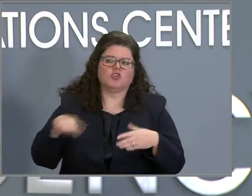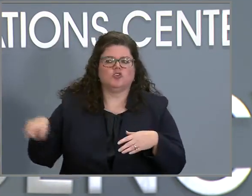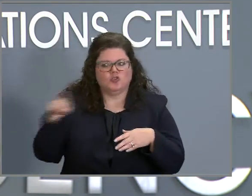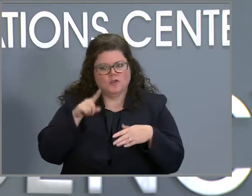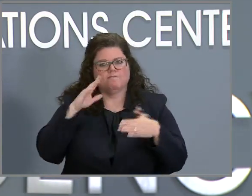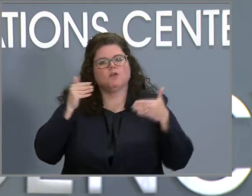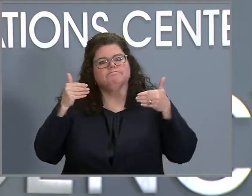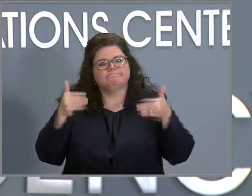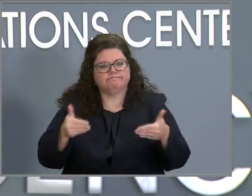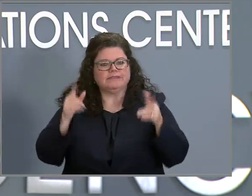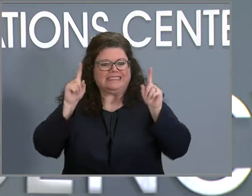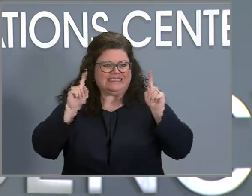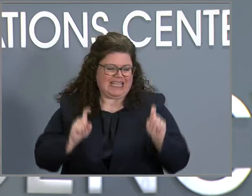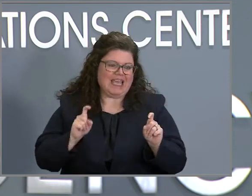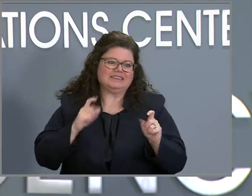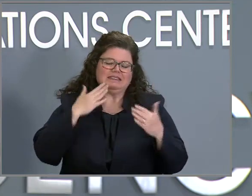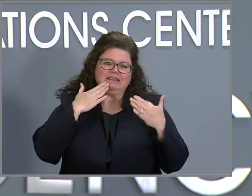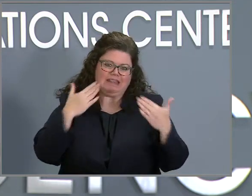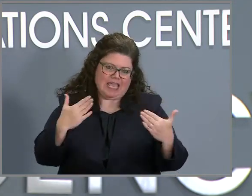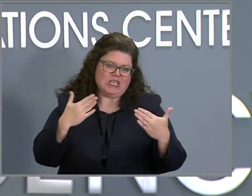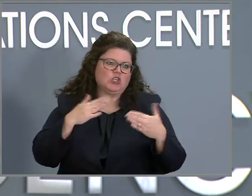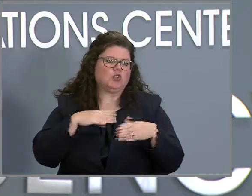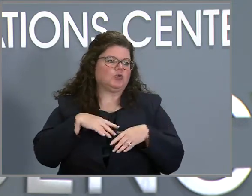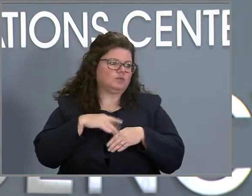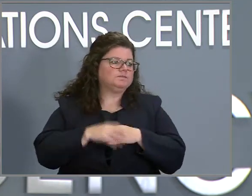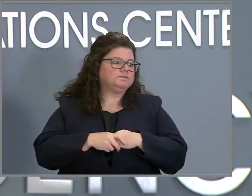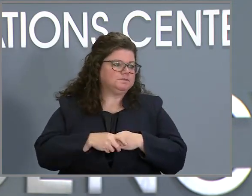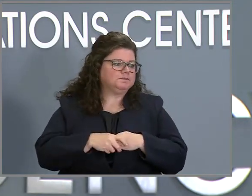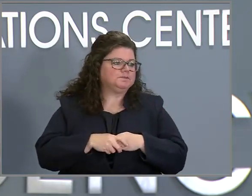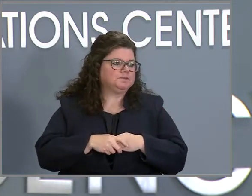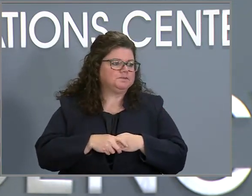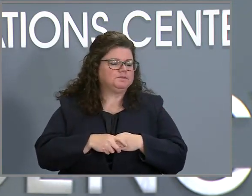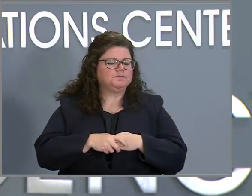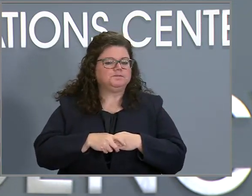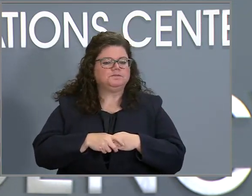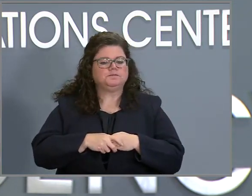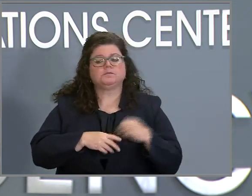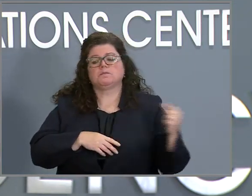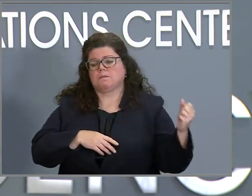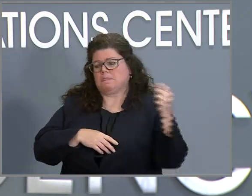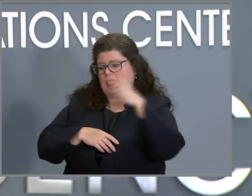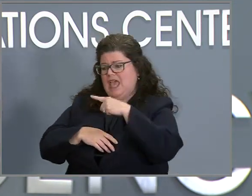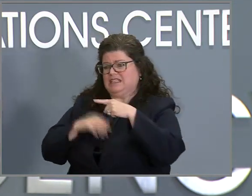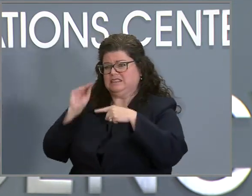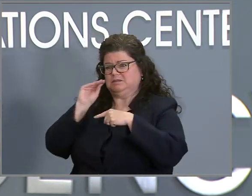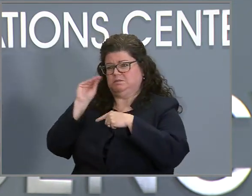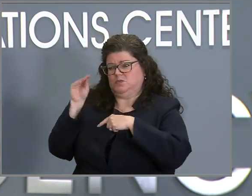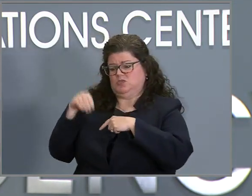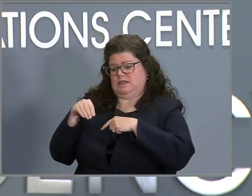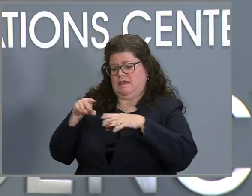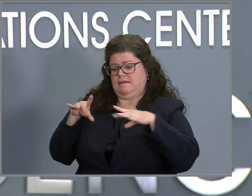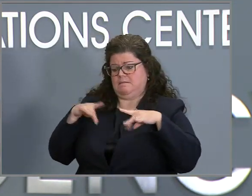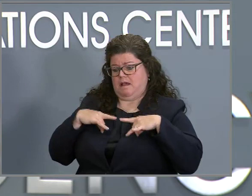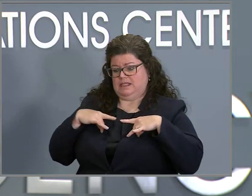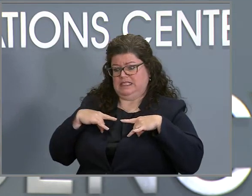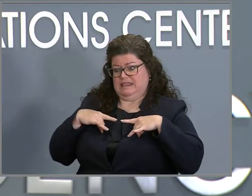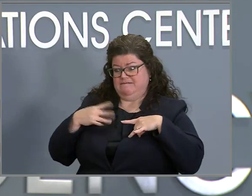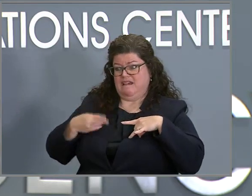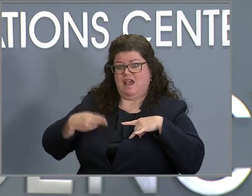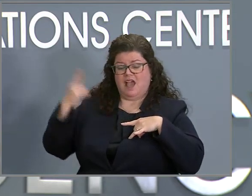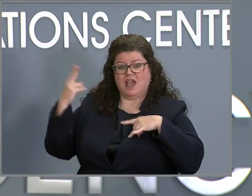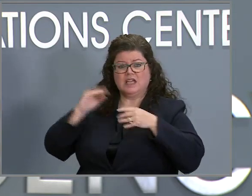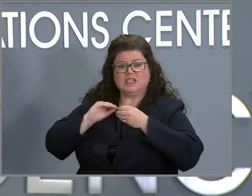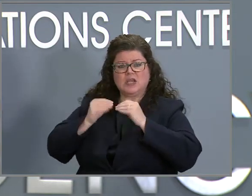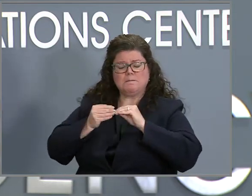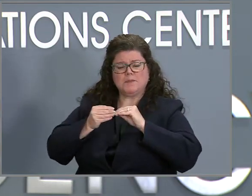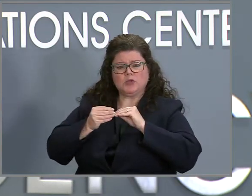for working so hard to get themselves tested and their family tested. And on, um, the percent positivity rate is, is really high now. Is there